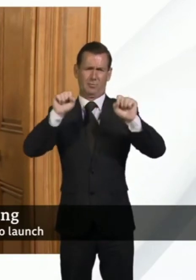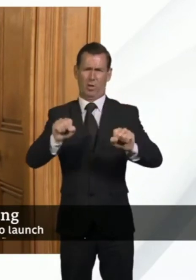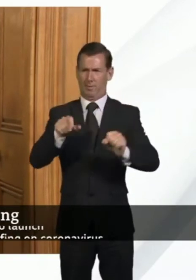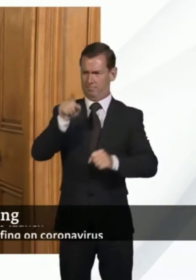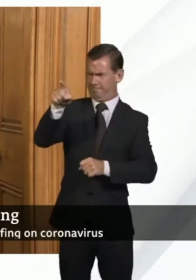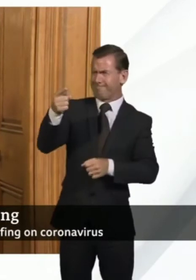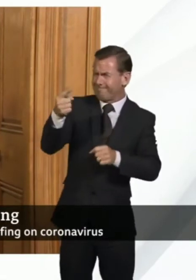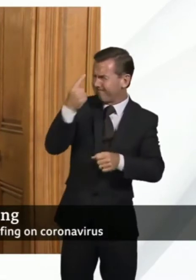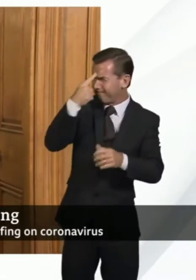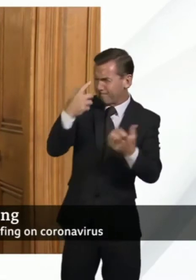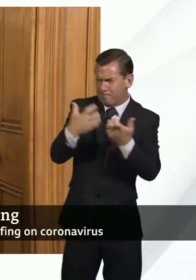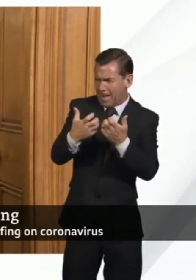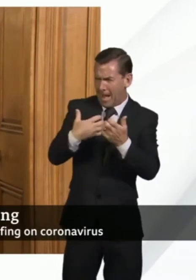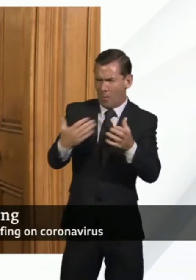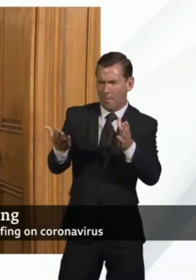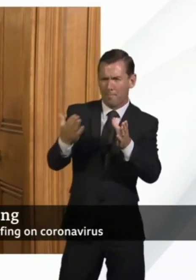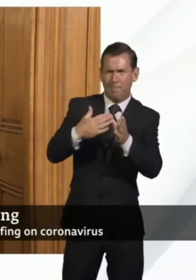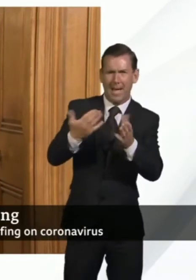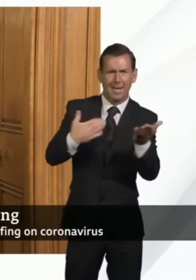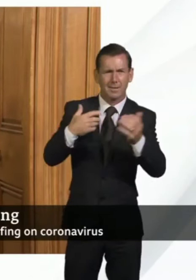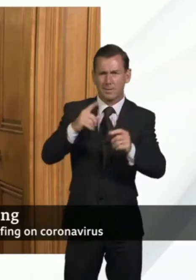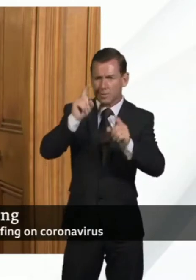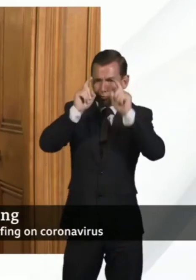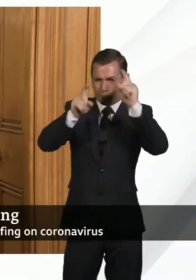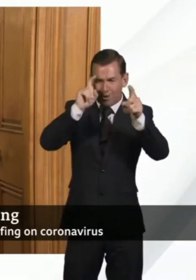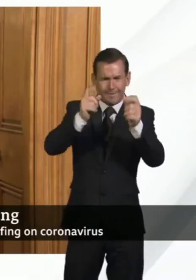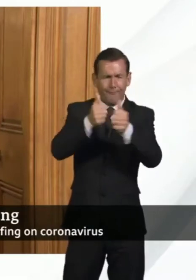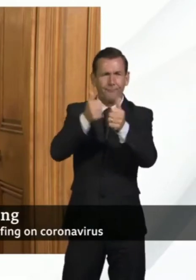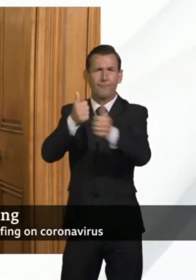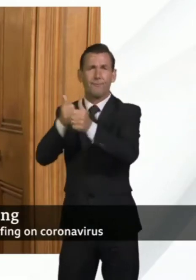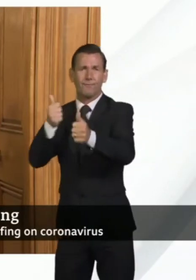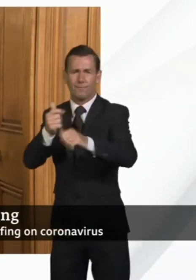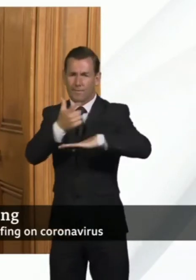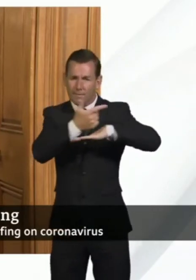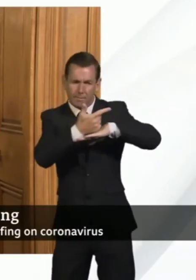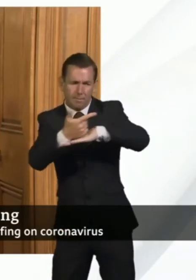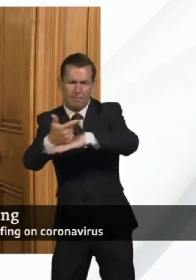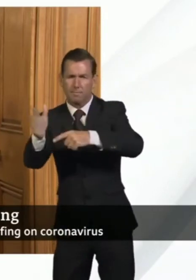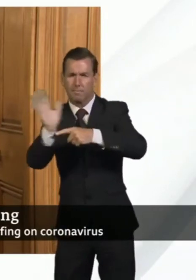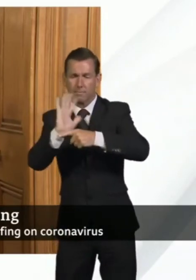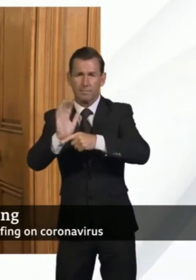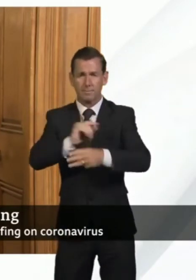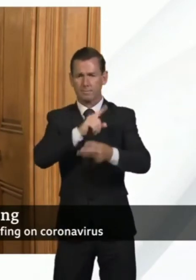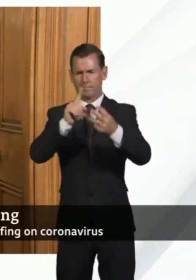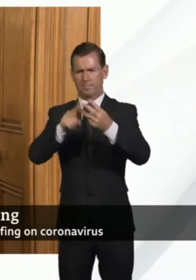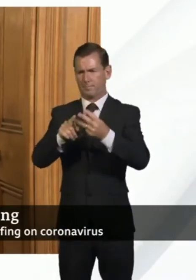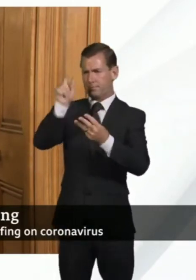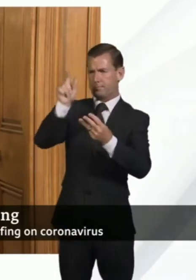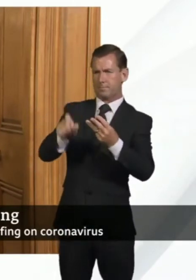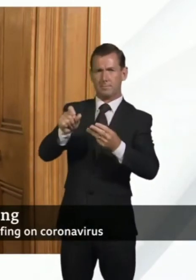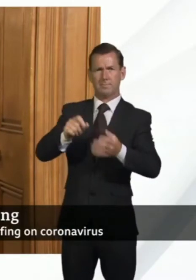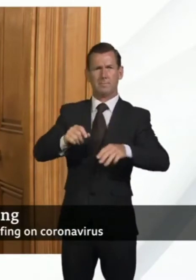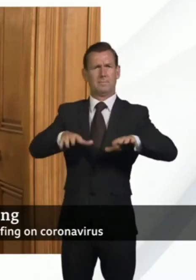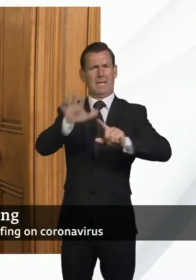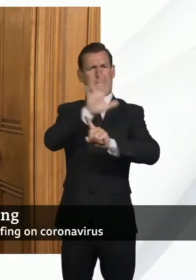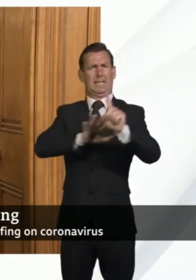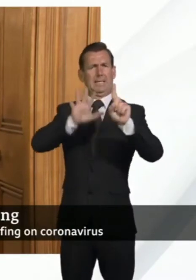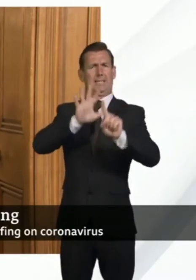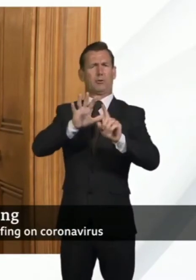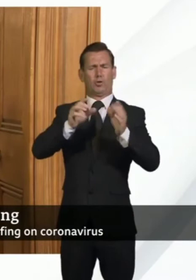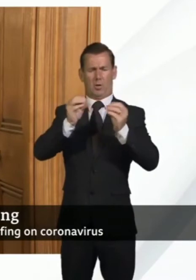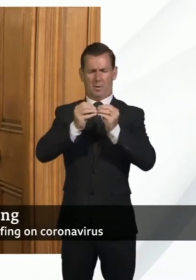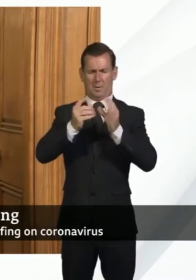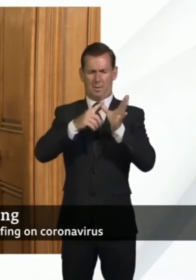industries back up and flourishing again. And Tamara Rojo, the English National Ballet's artistic director, will give us ideas